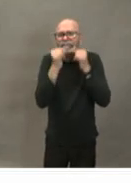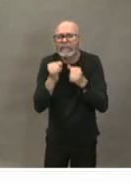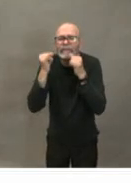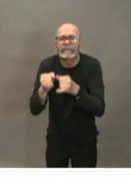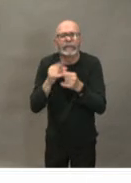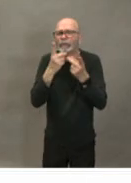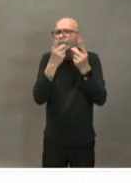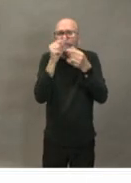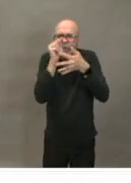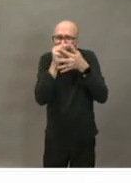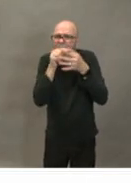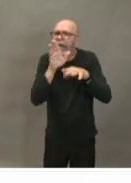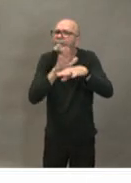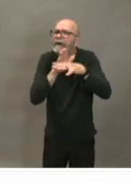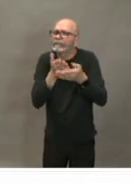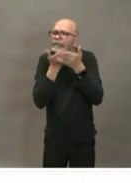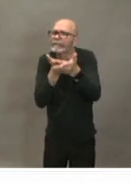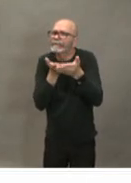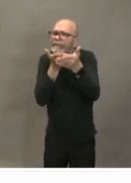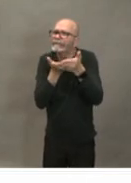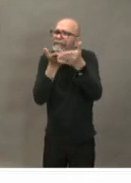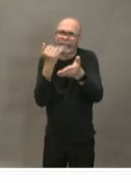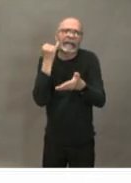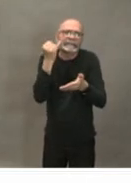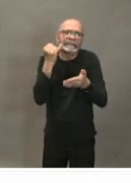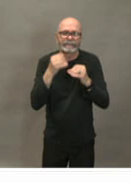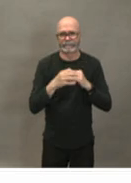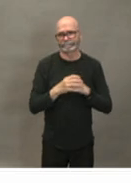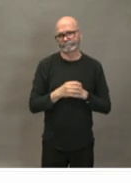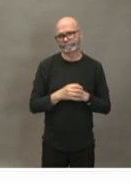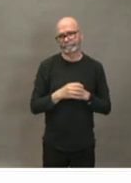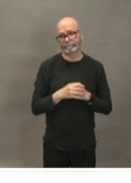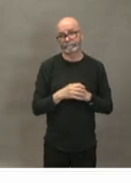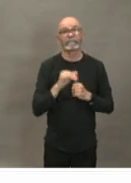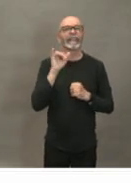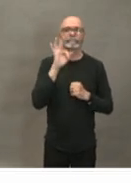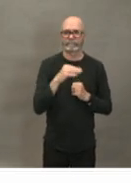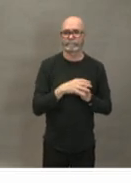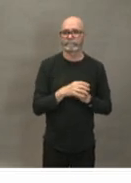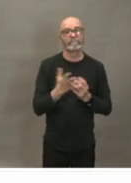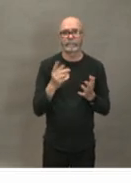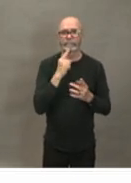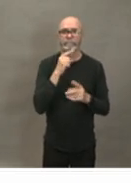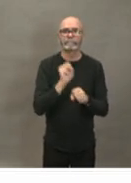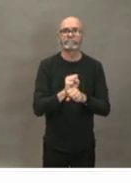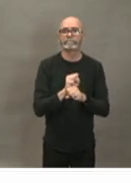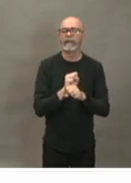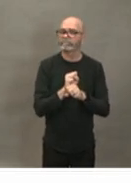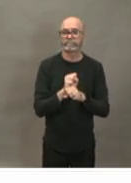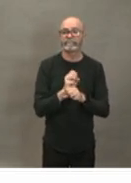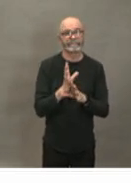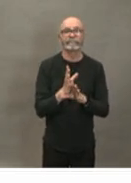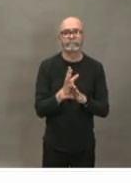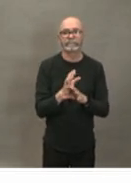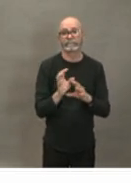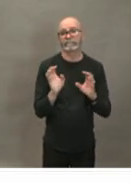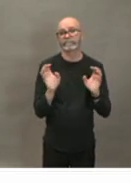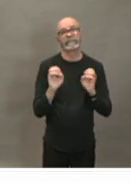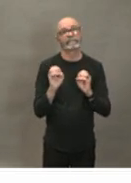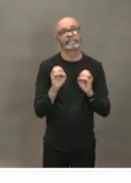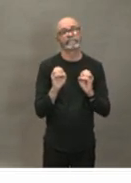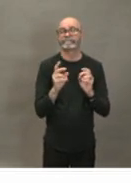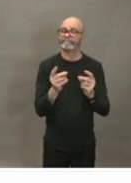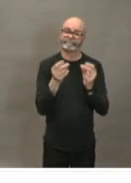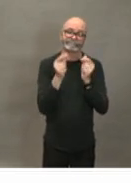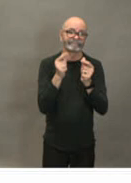time if people are feeling severely unwell and they feel that there is kind of an urgent or emergent event then calling 9-1-1 is the best option